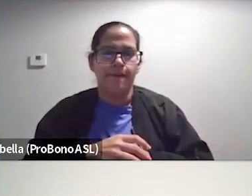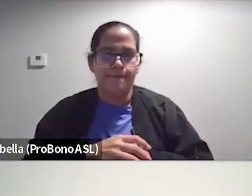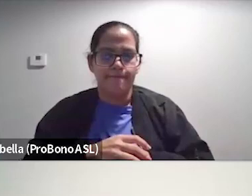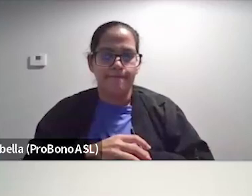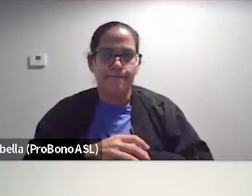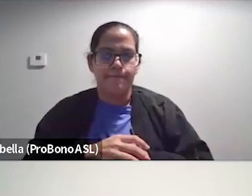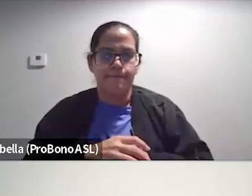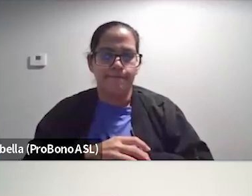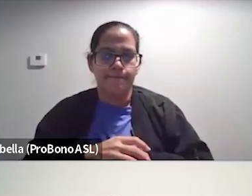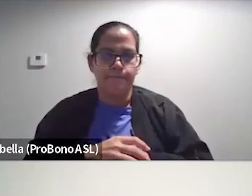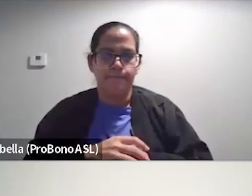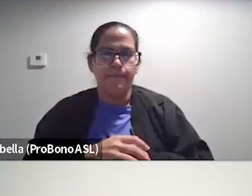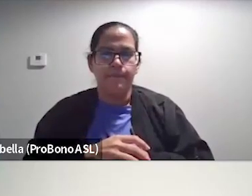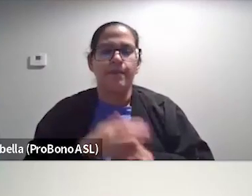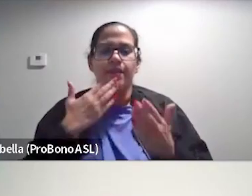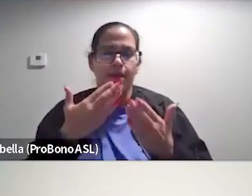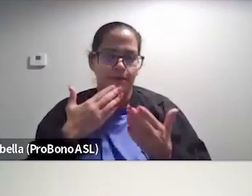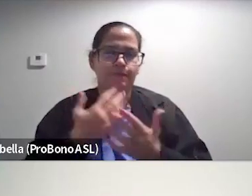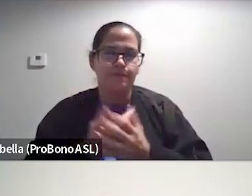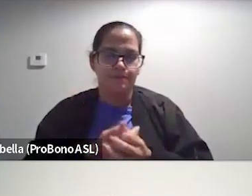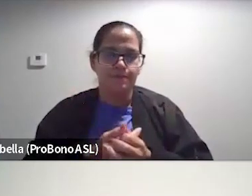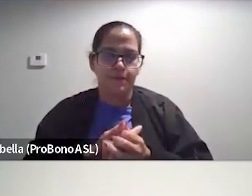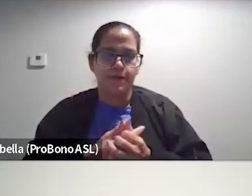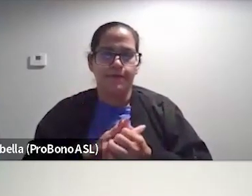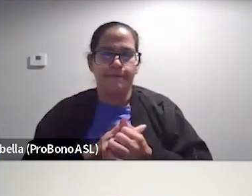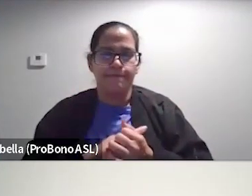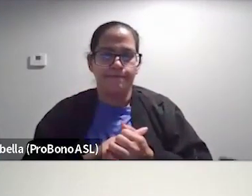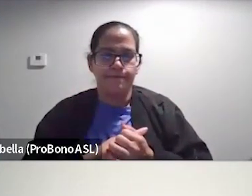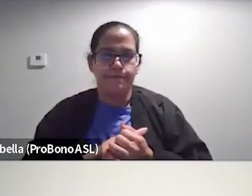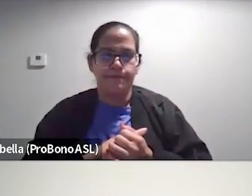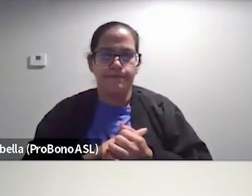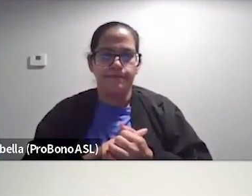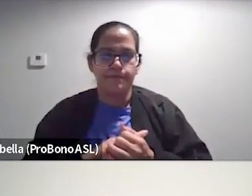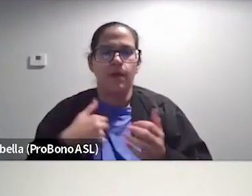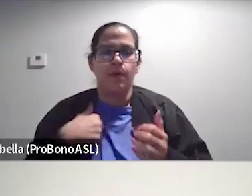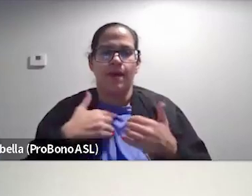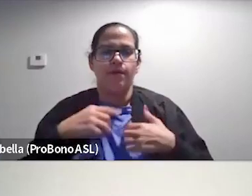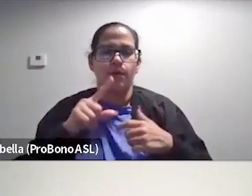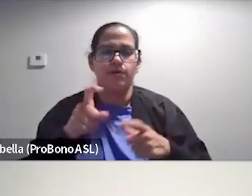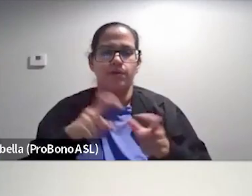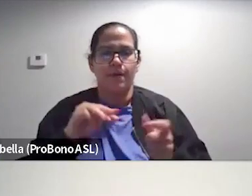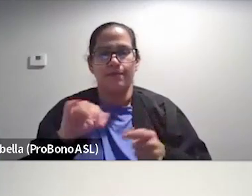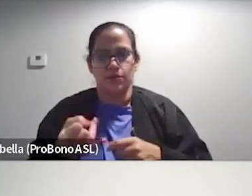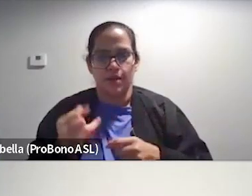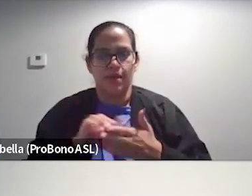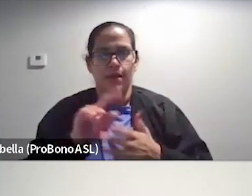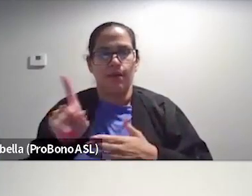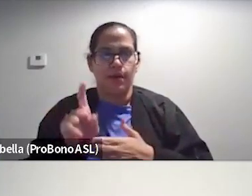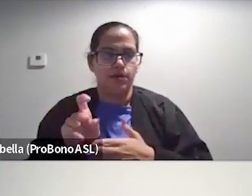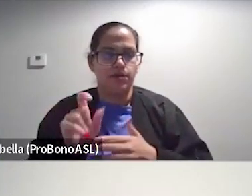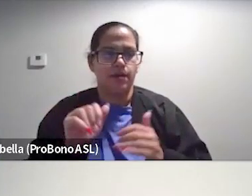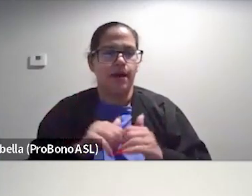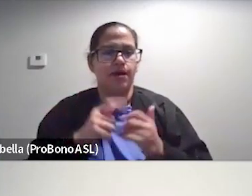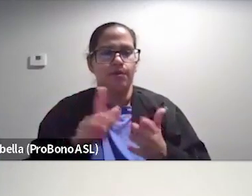And beautifully. Thank you. Uh, we have a question from MJ. Um, that question is how do you